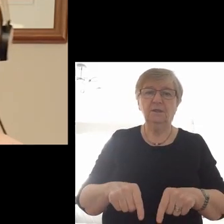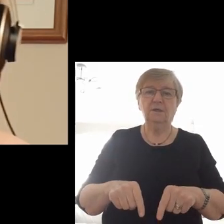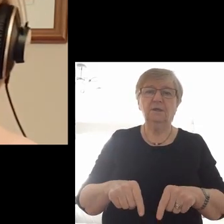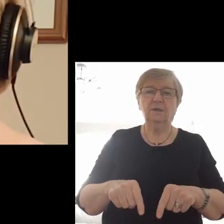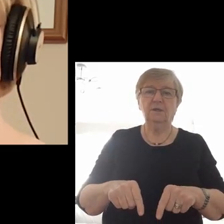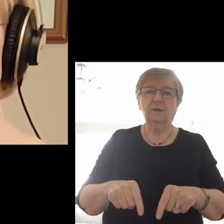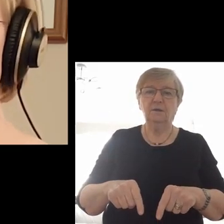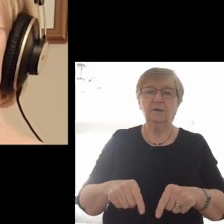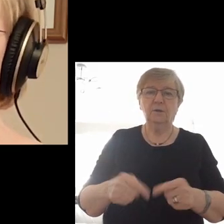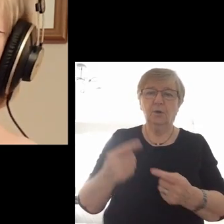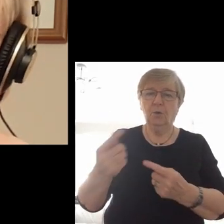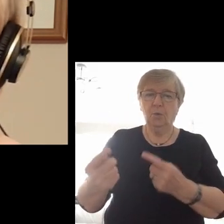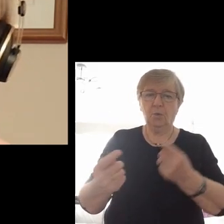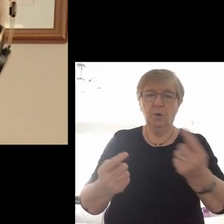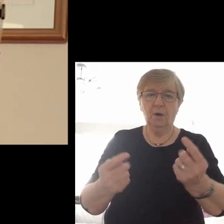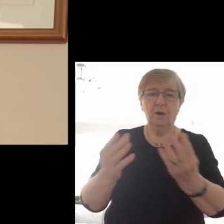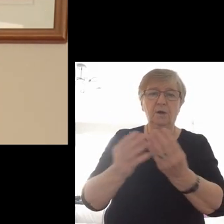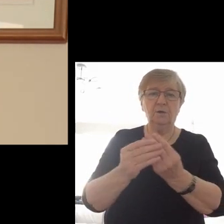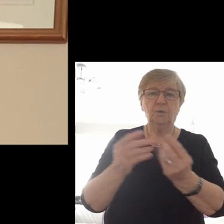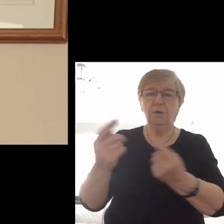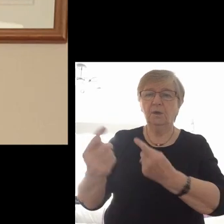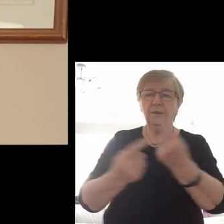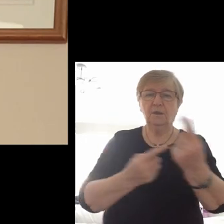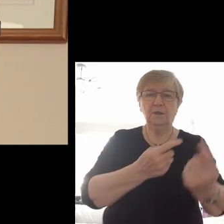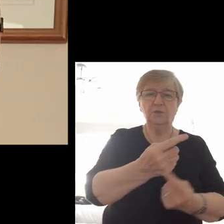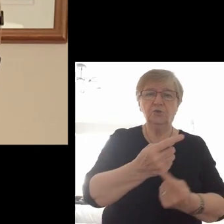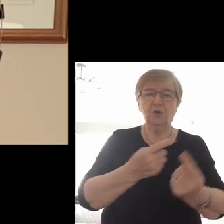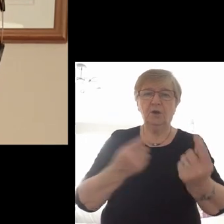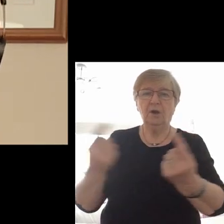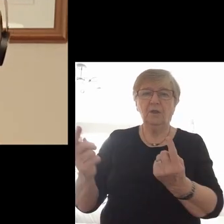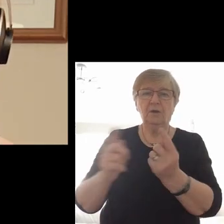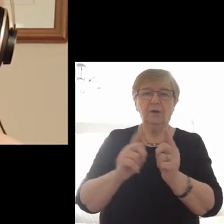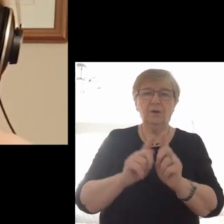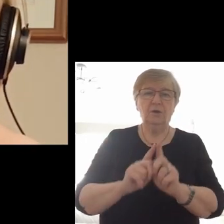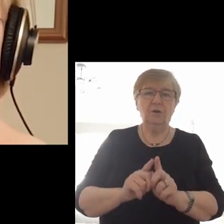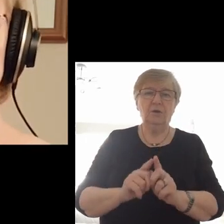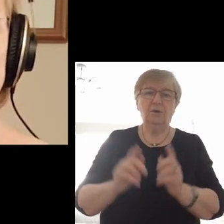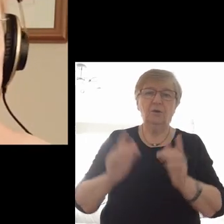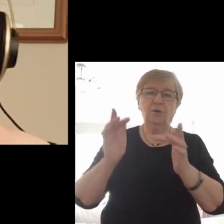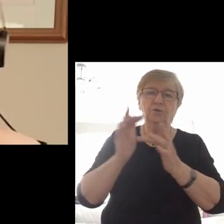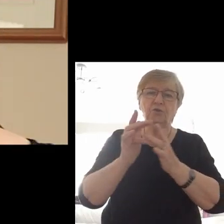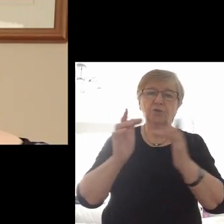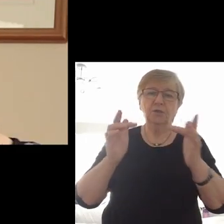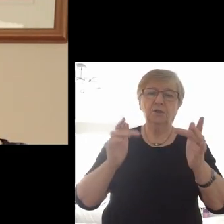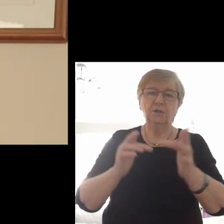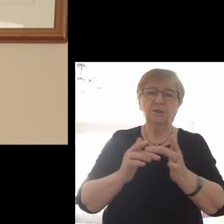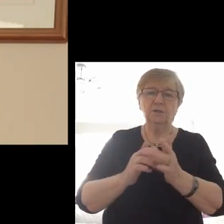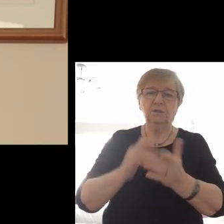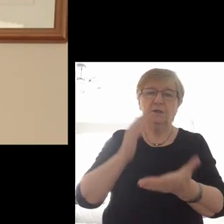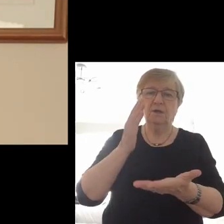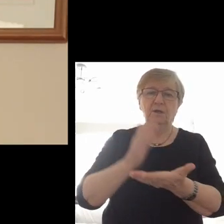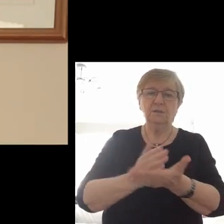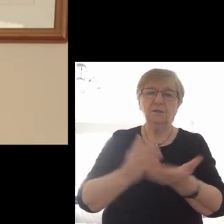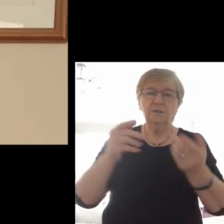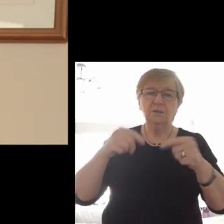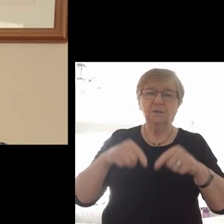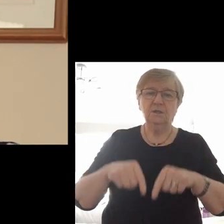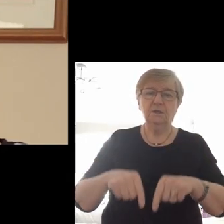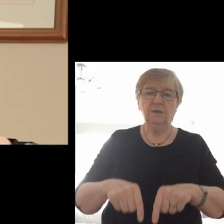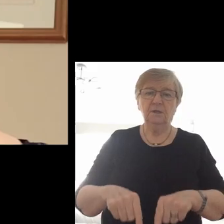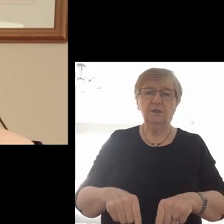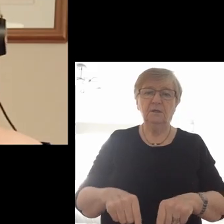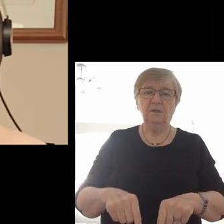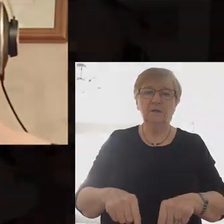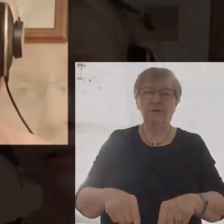here. One with each other, Jesus is